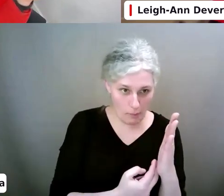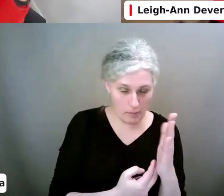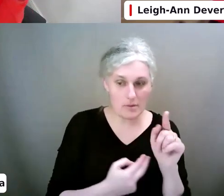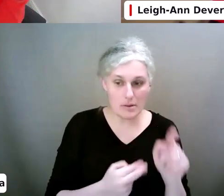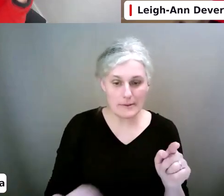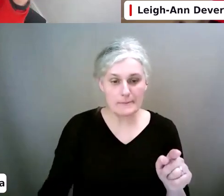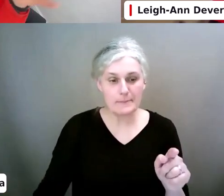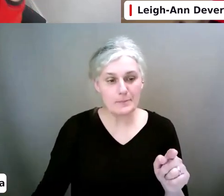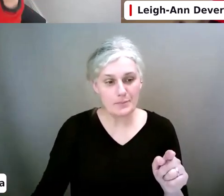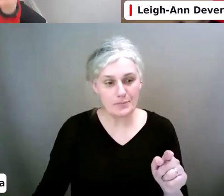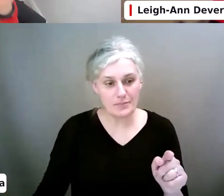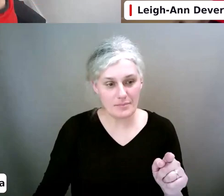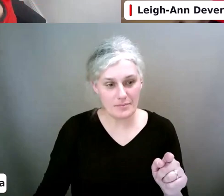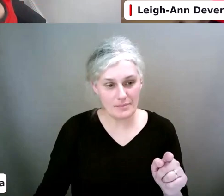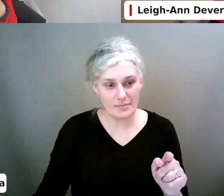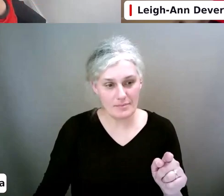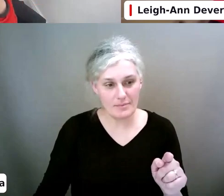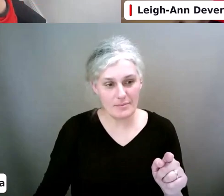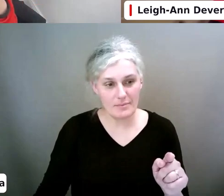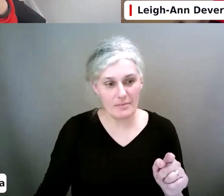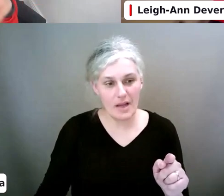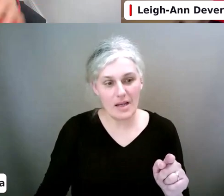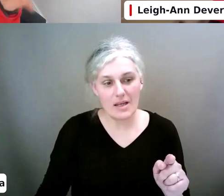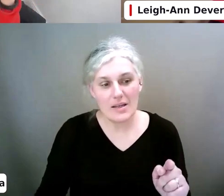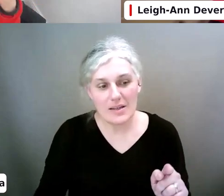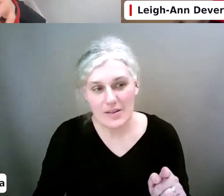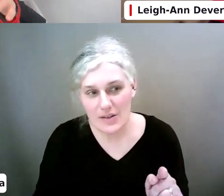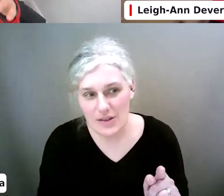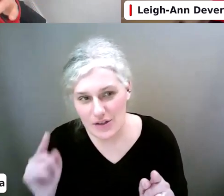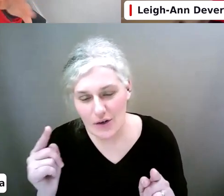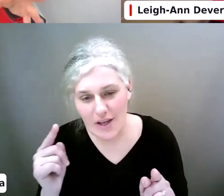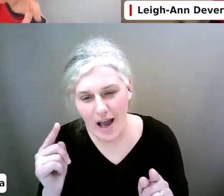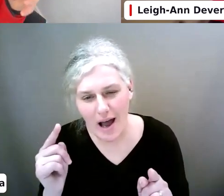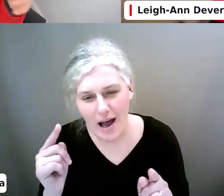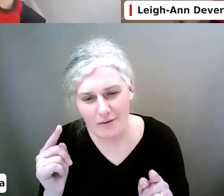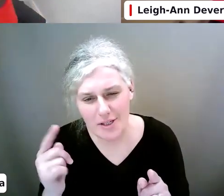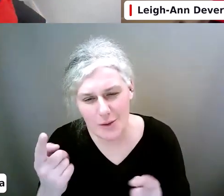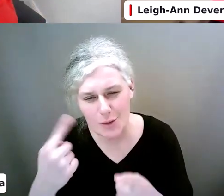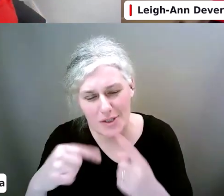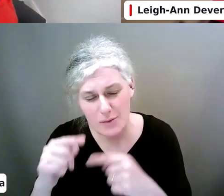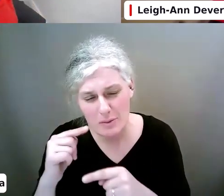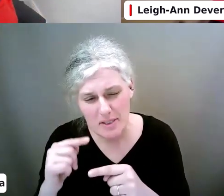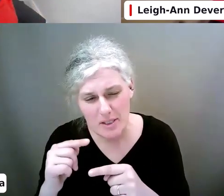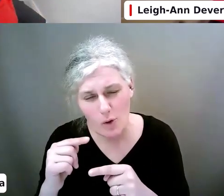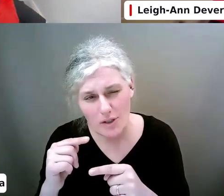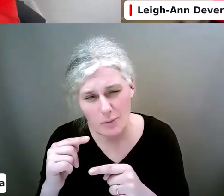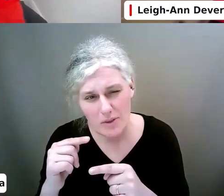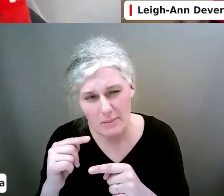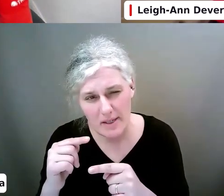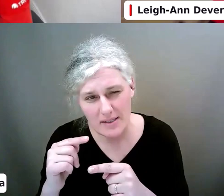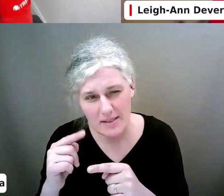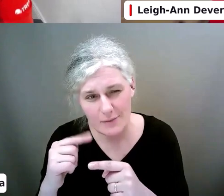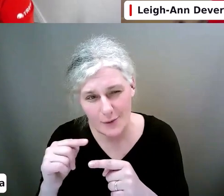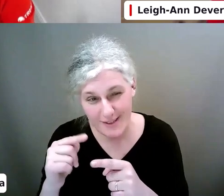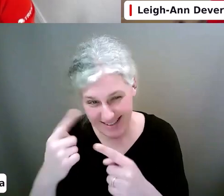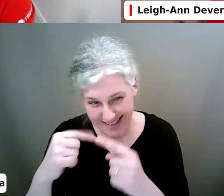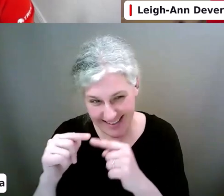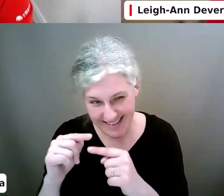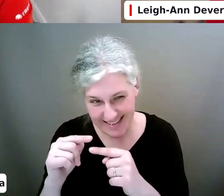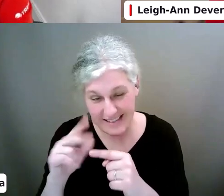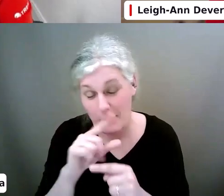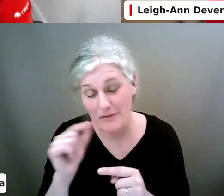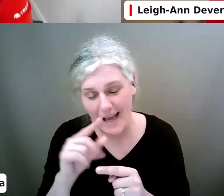fantastic club to get kids involved in coding. And there's hackathons. Could you just repeat what was the best for